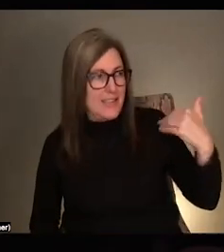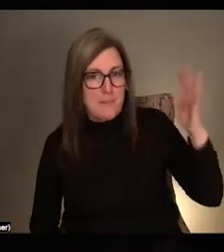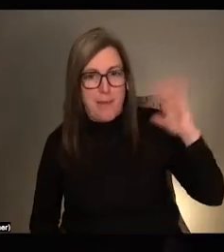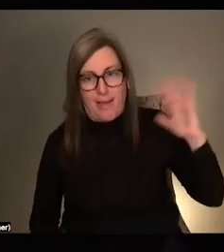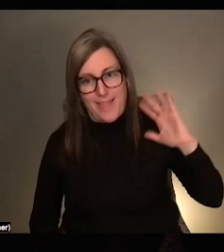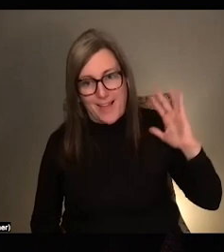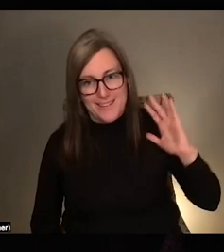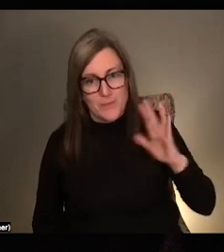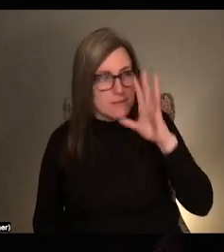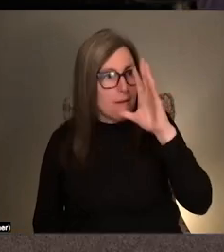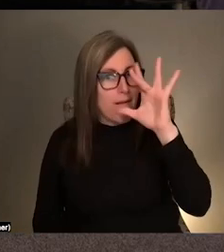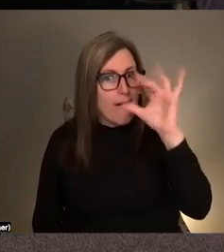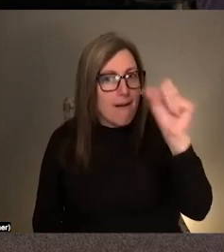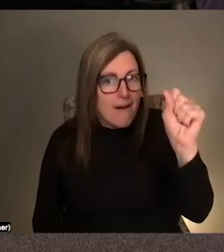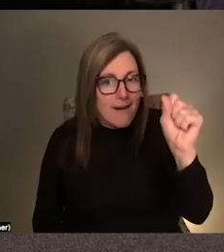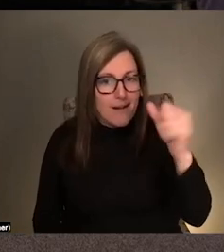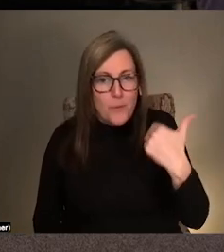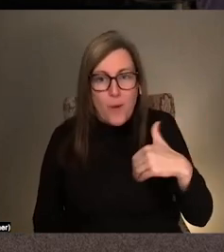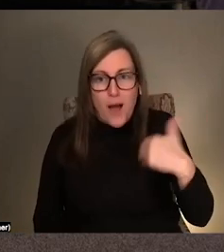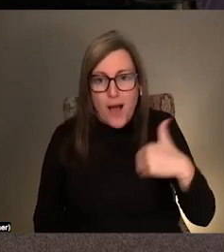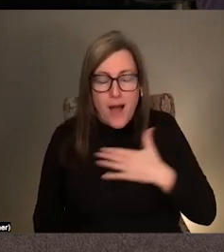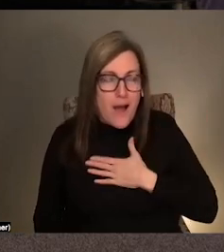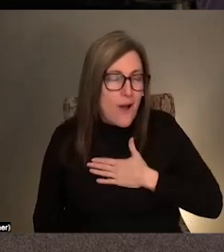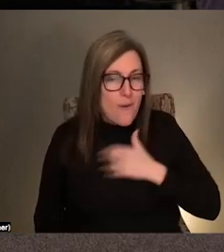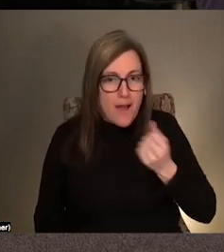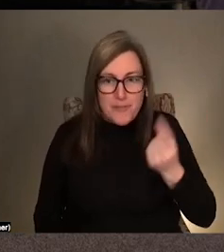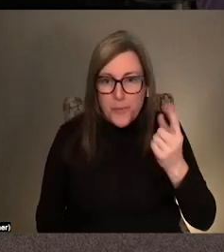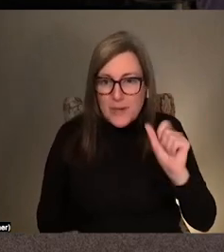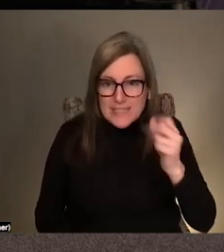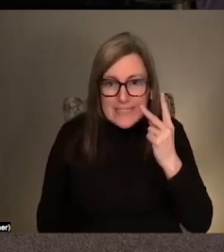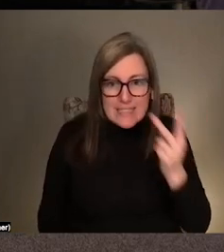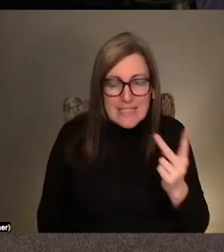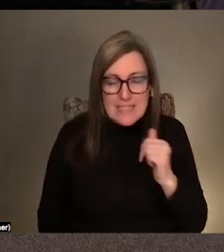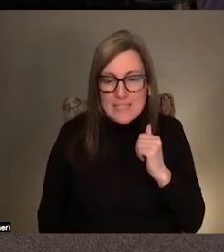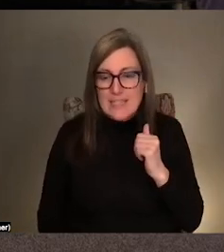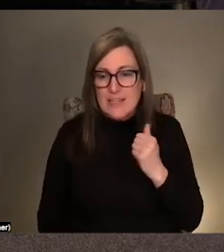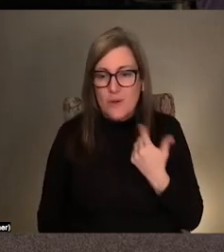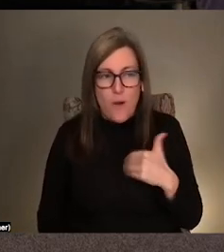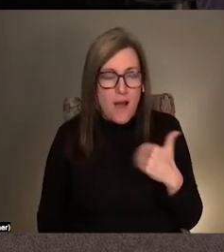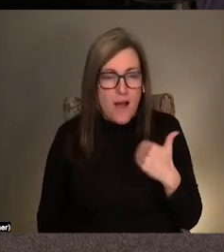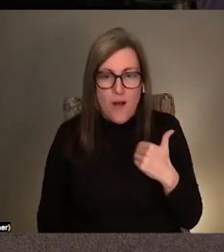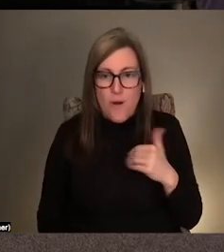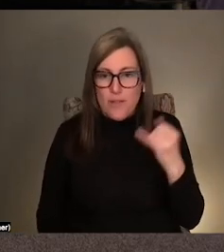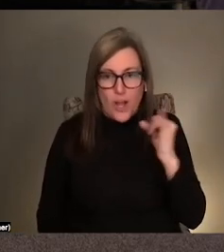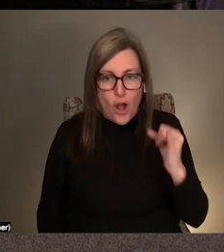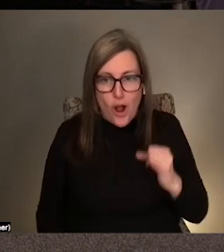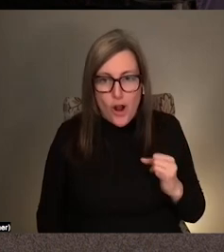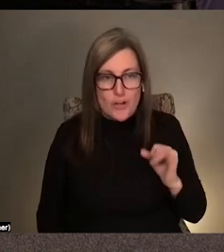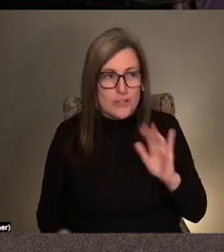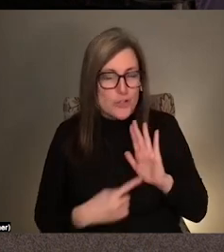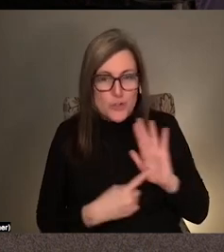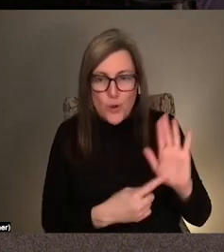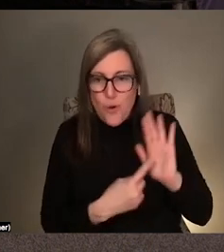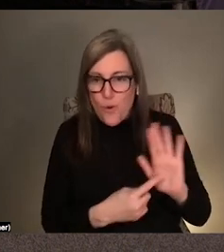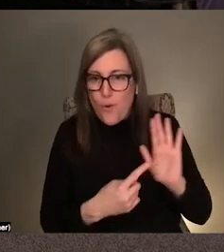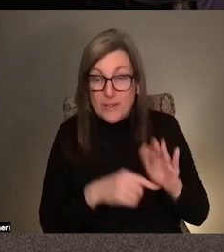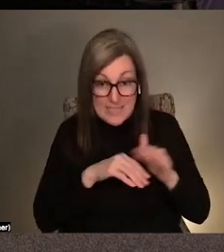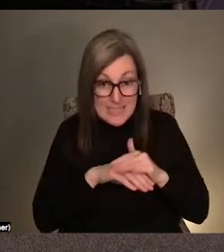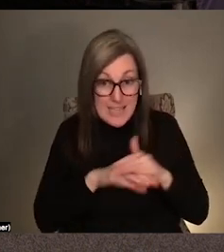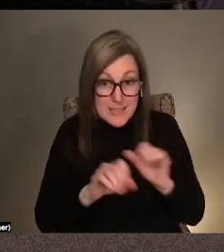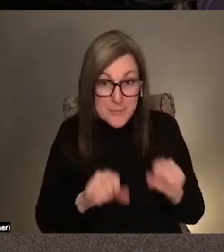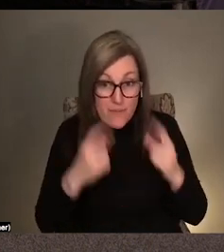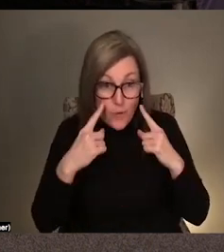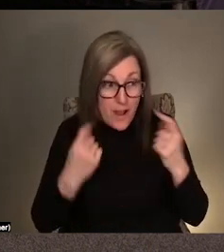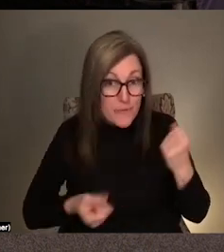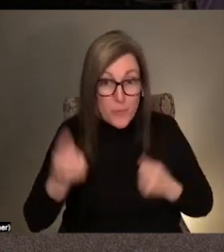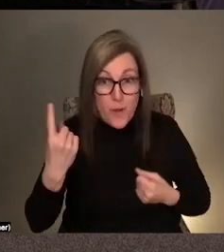like, you know, democratic like forum, this place where we could really like explode art and make it so expansive and accessible. And like,